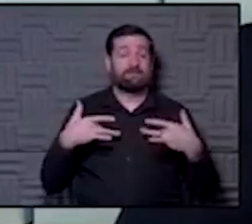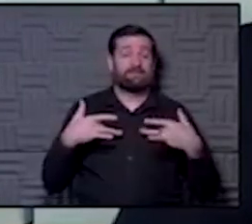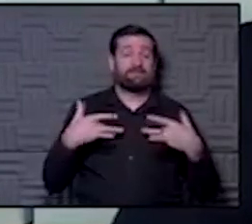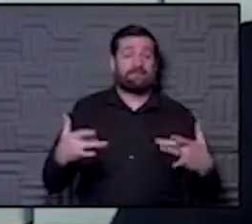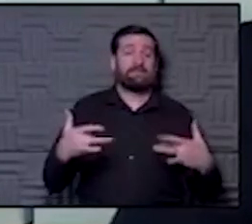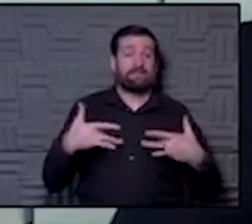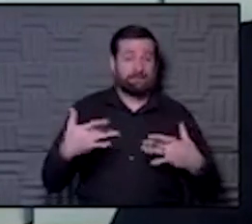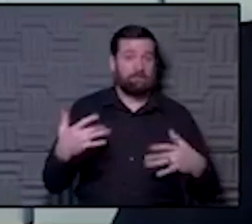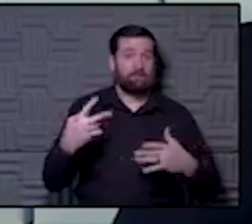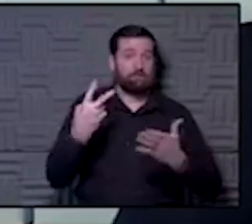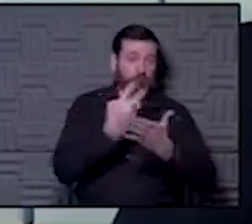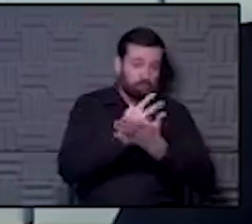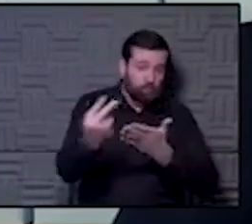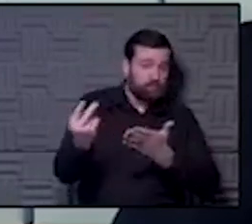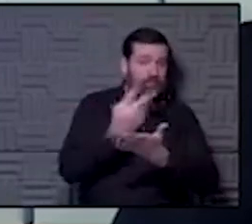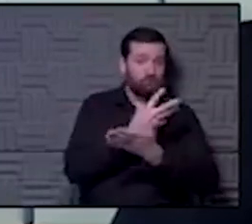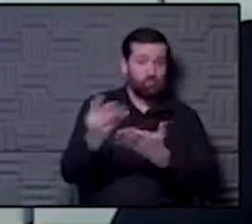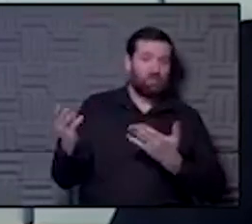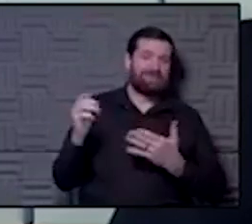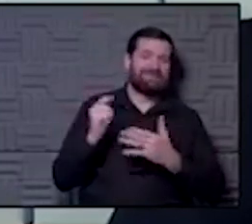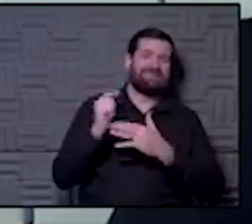after having had COVID infection.